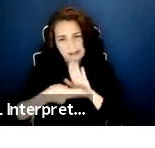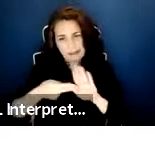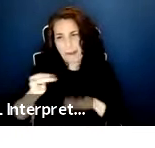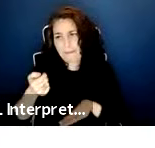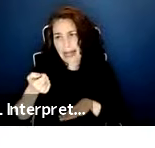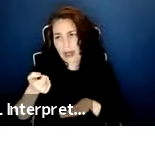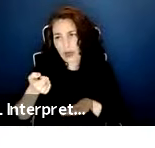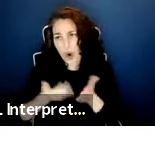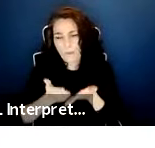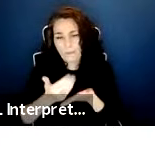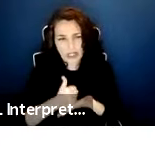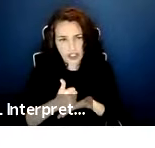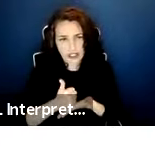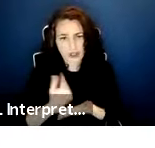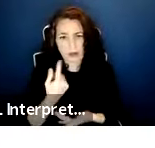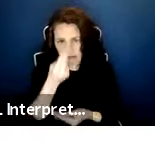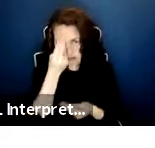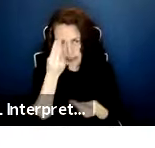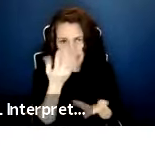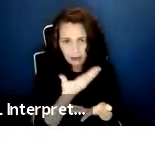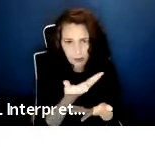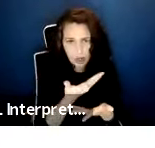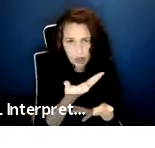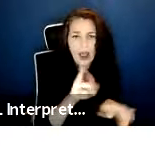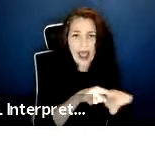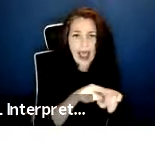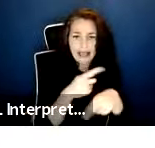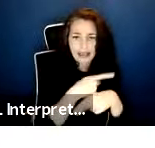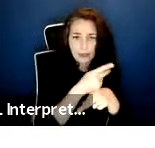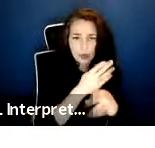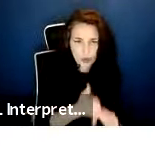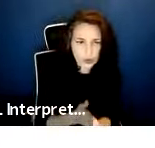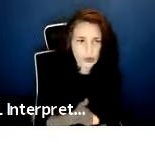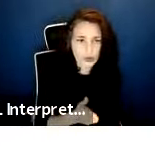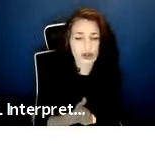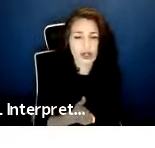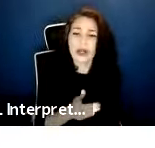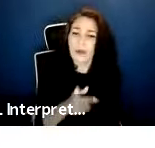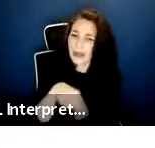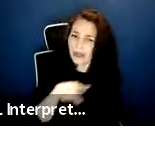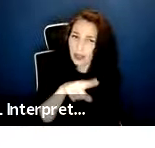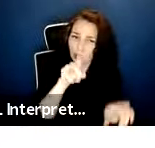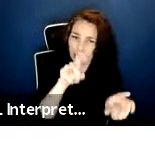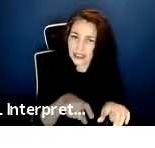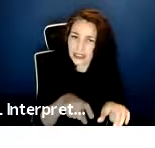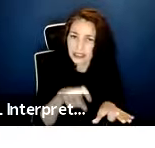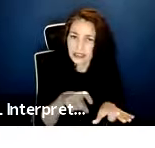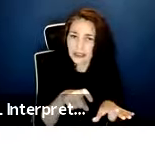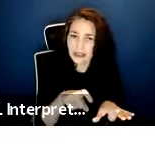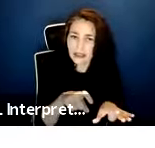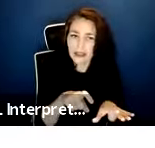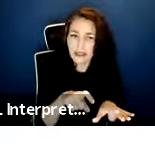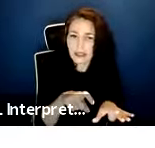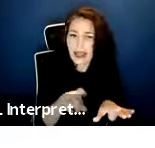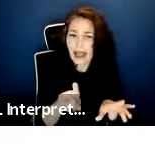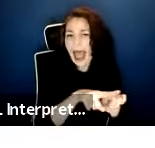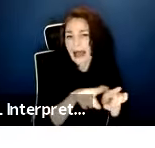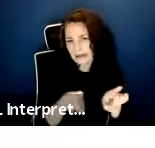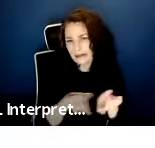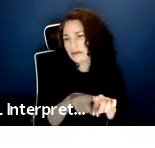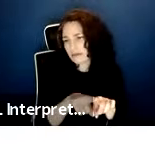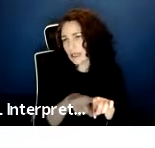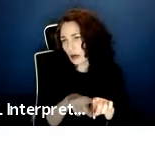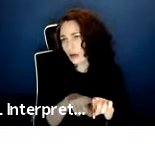should definitely express this to them as the producer. But additionally, you will be required as the creator of a micro-budget project to have your performers